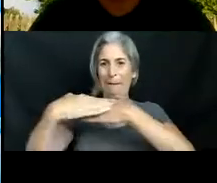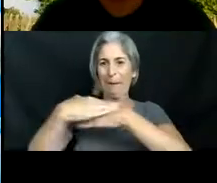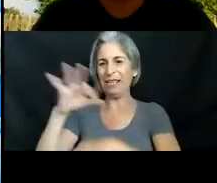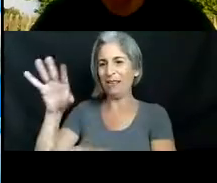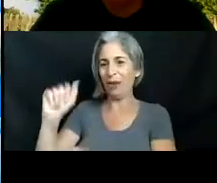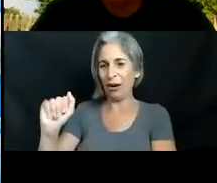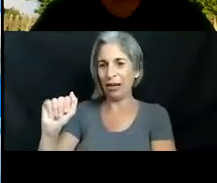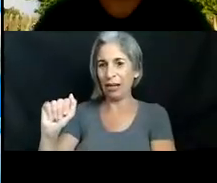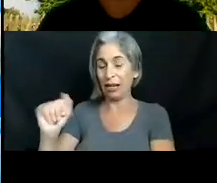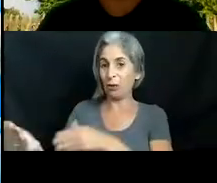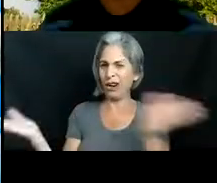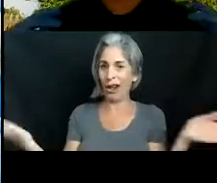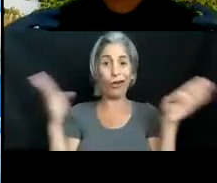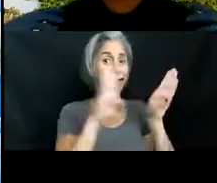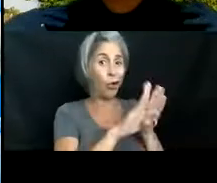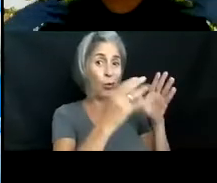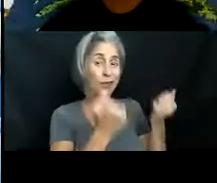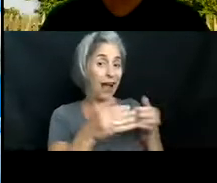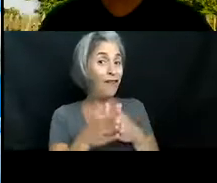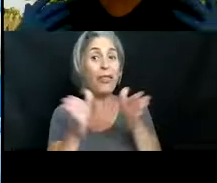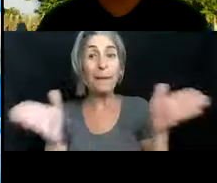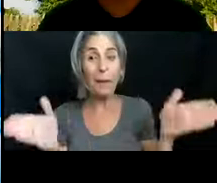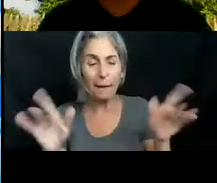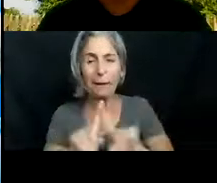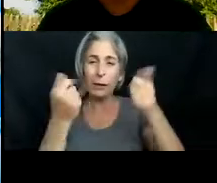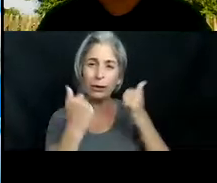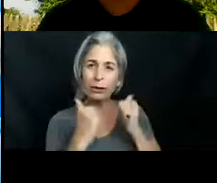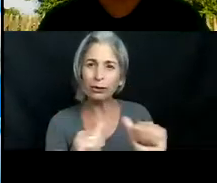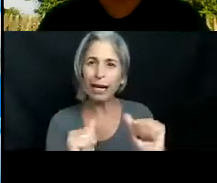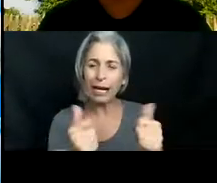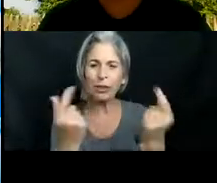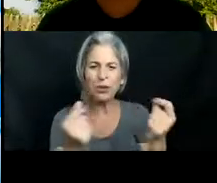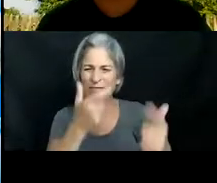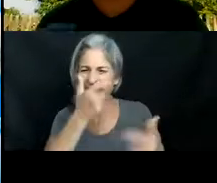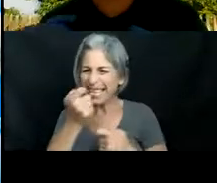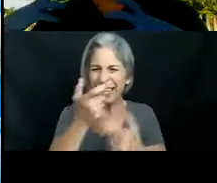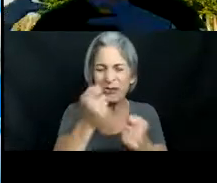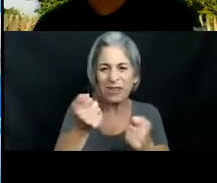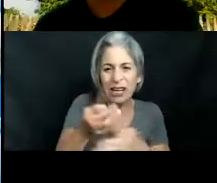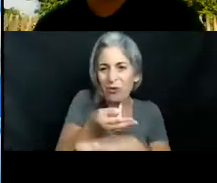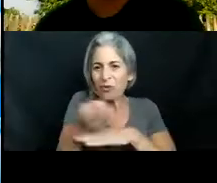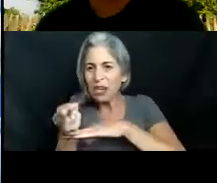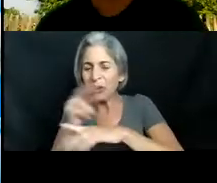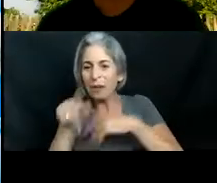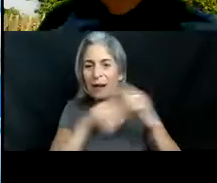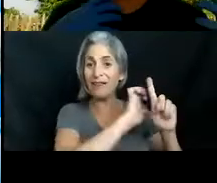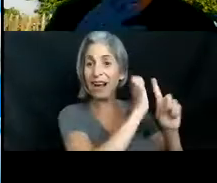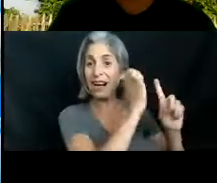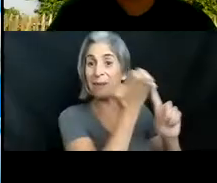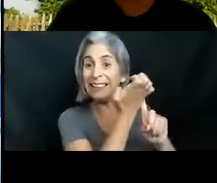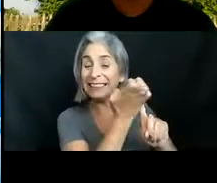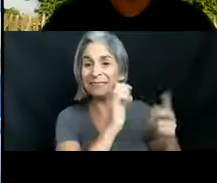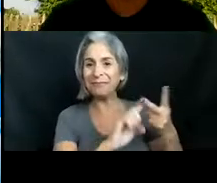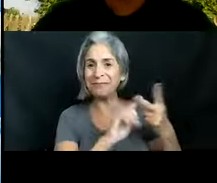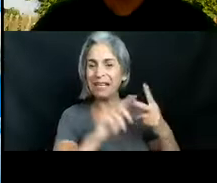are closed to the public but we are trying to provide some really interesting resources about environmental science issues about